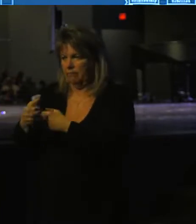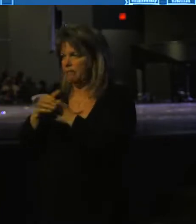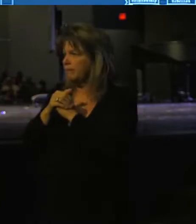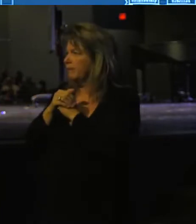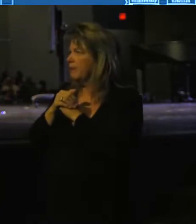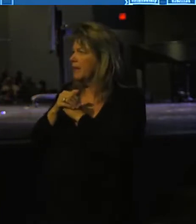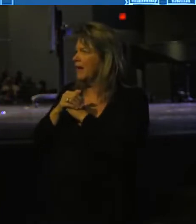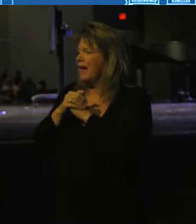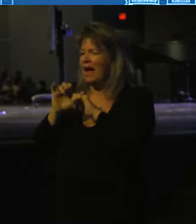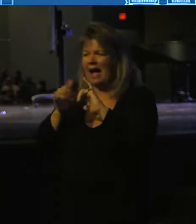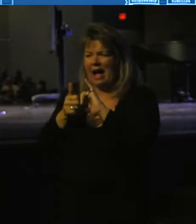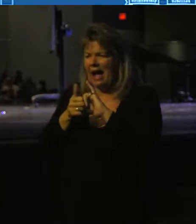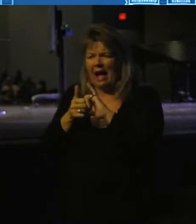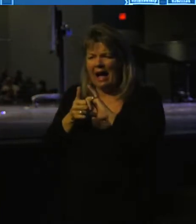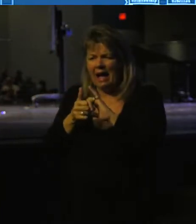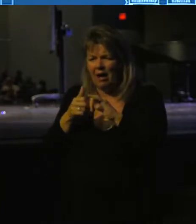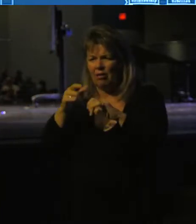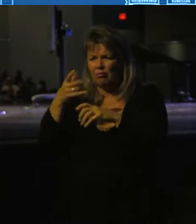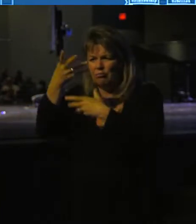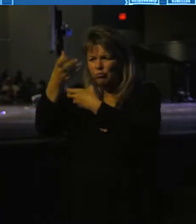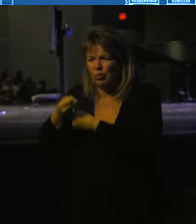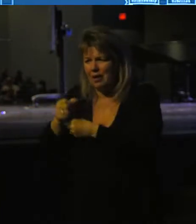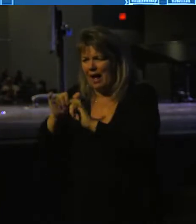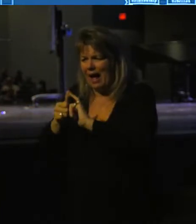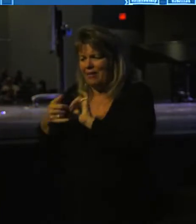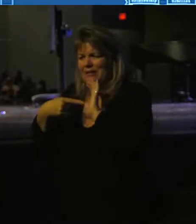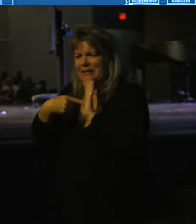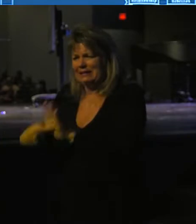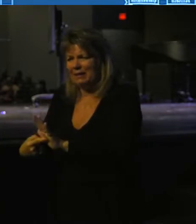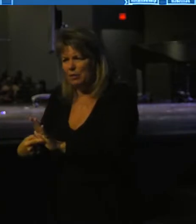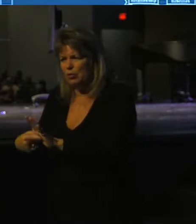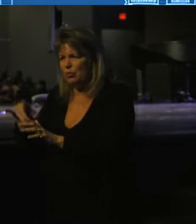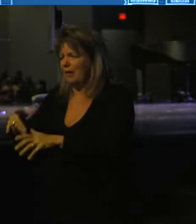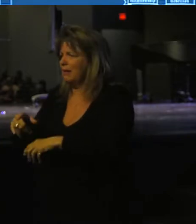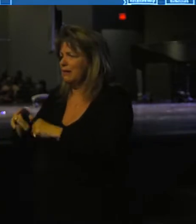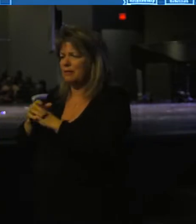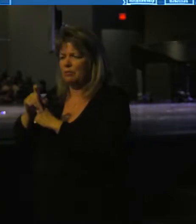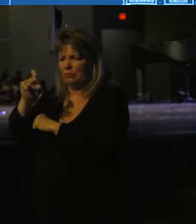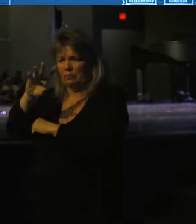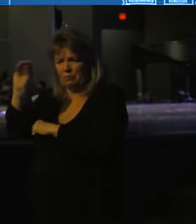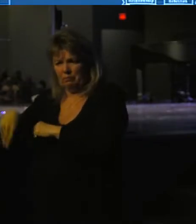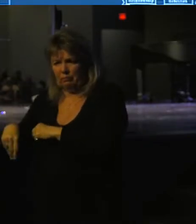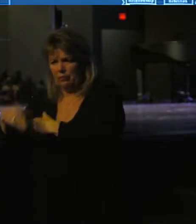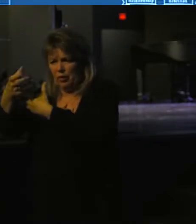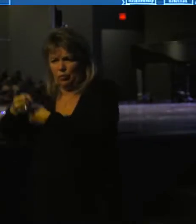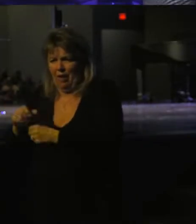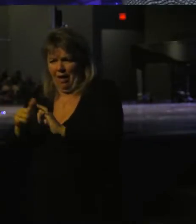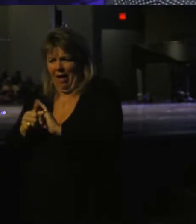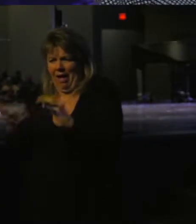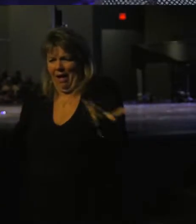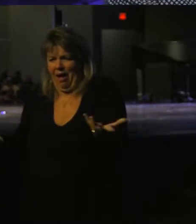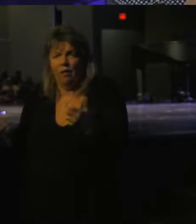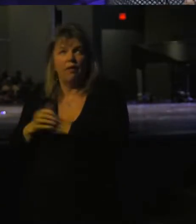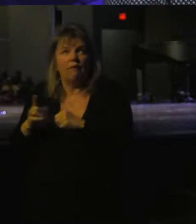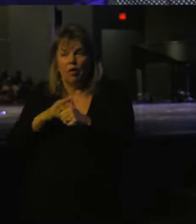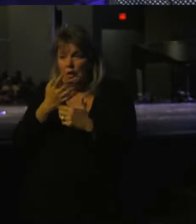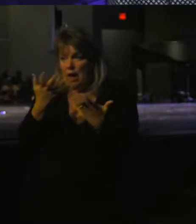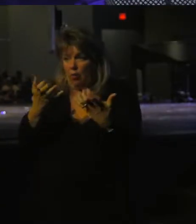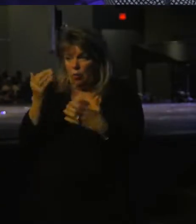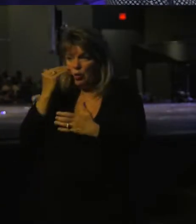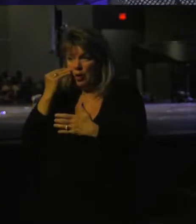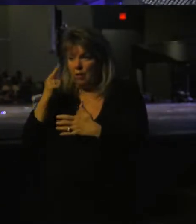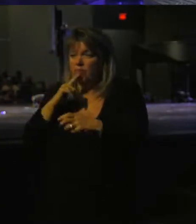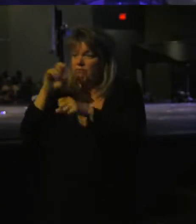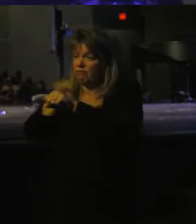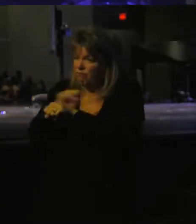How could he have a complete trust? How does he demonstrate this complete trust? The first thing I want you to know about this